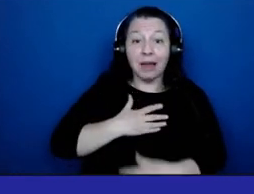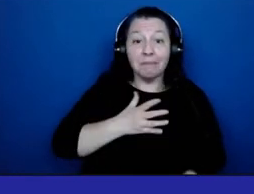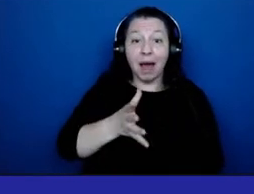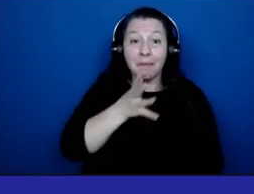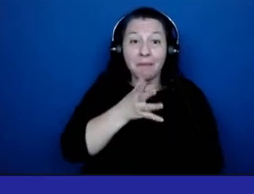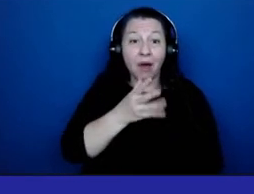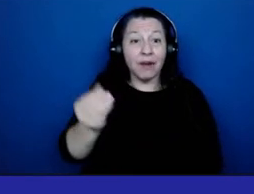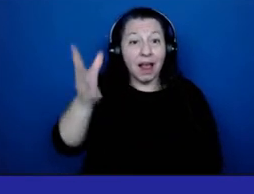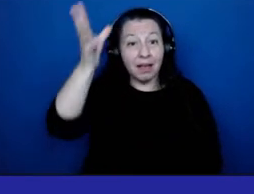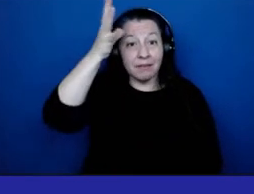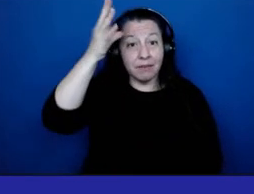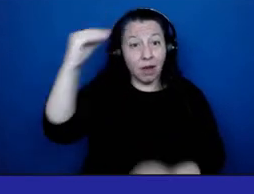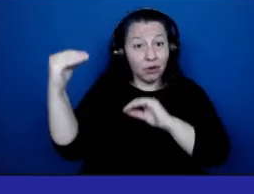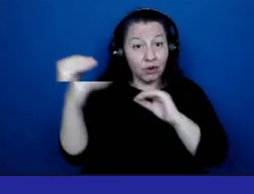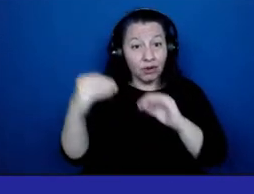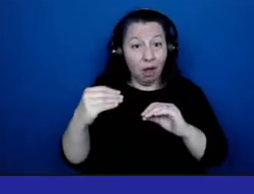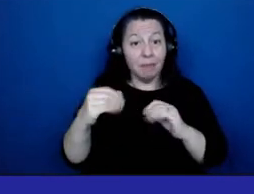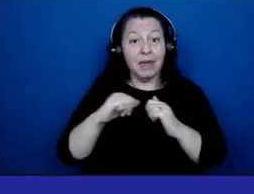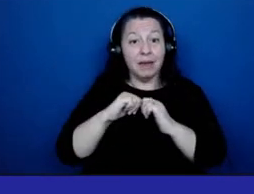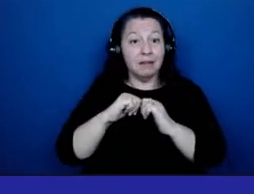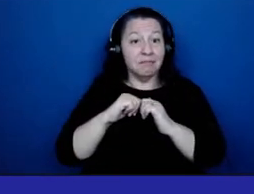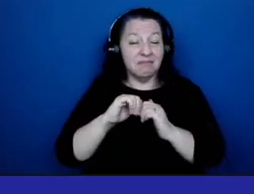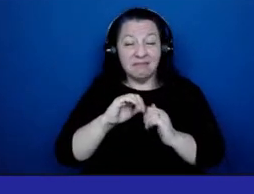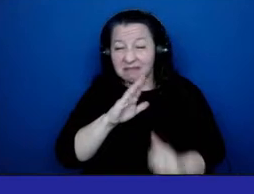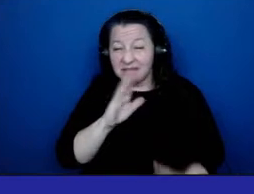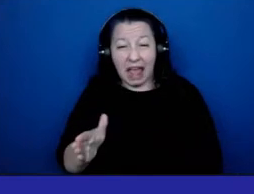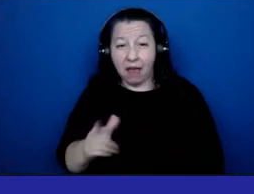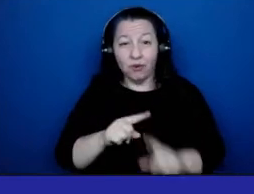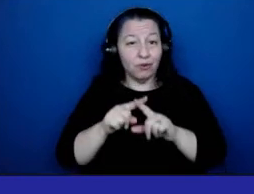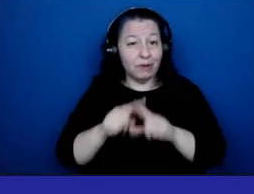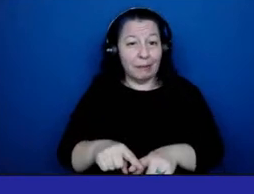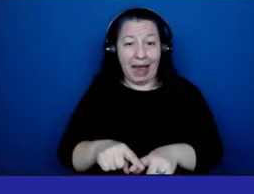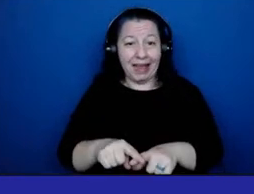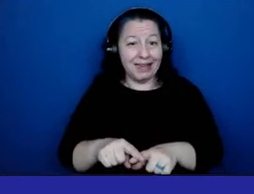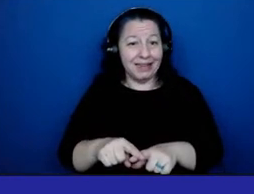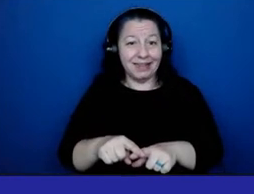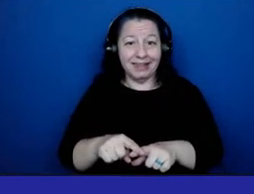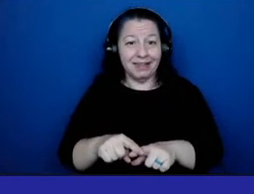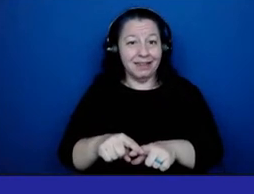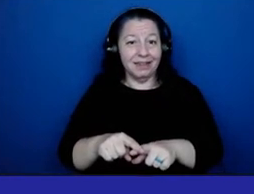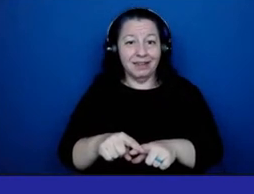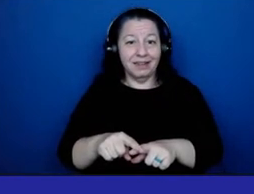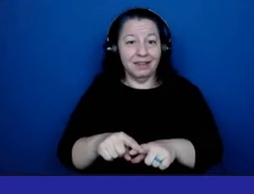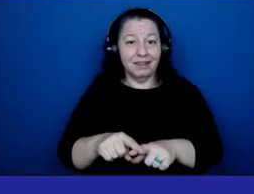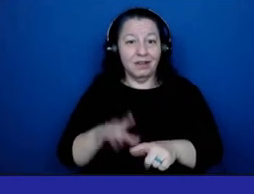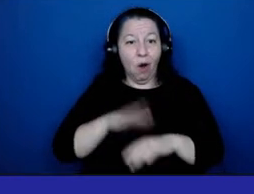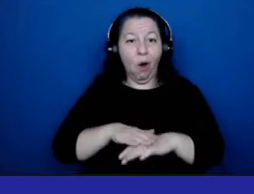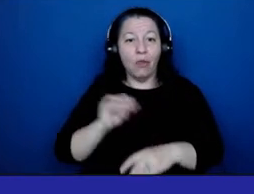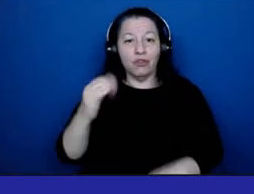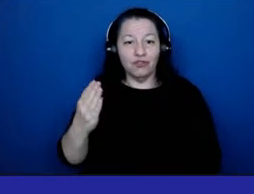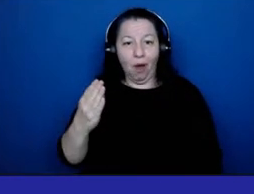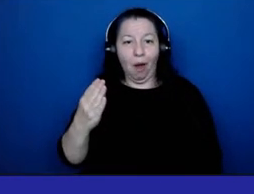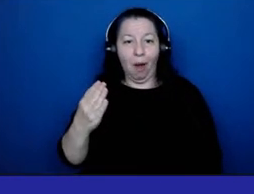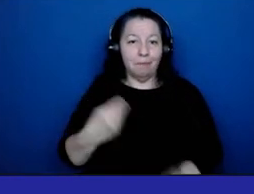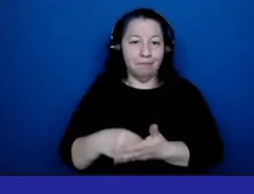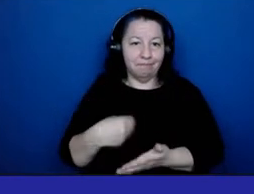and father taught me never to depend on your job. Always